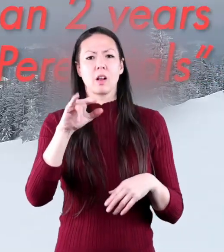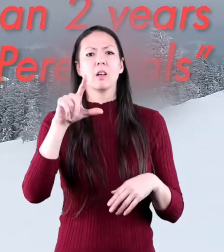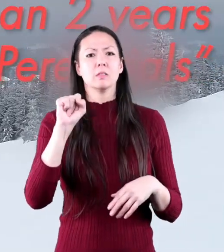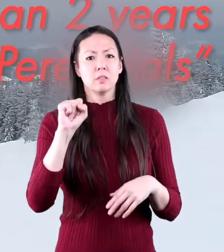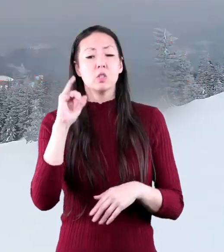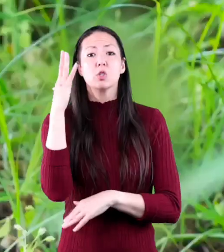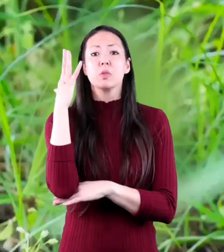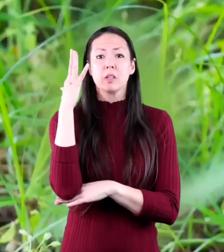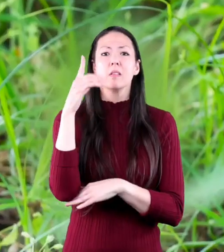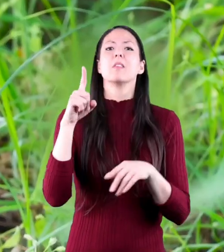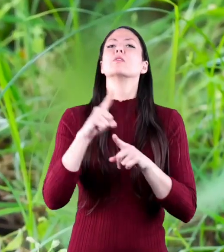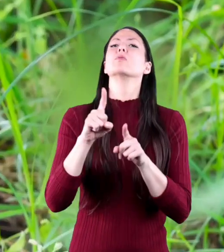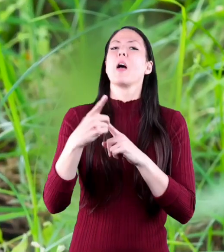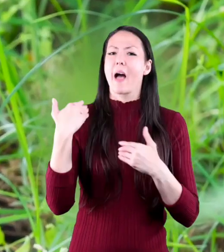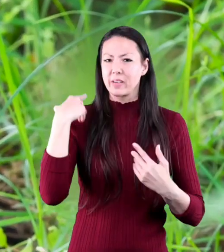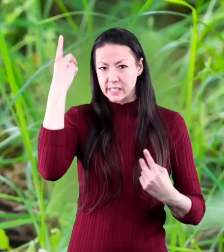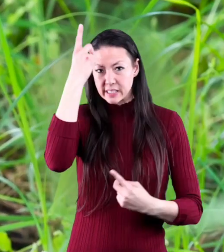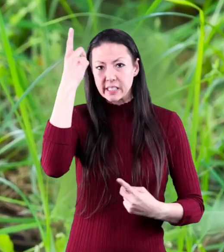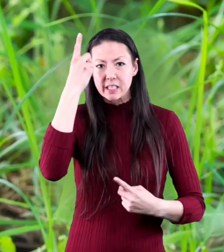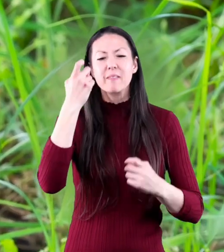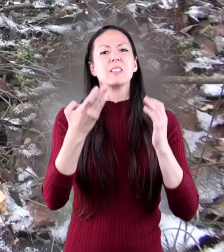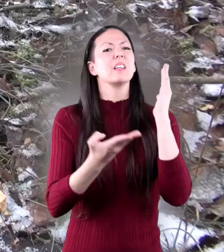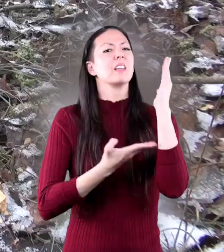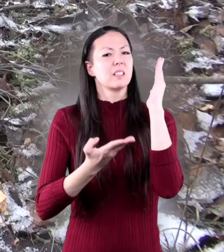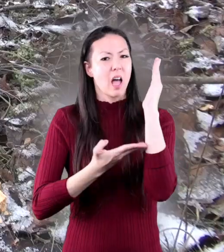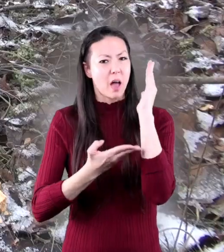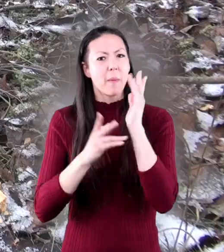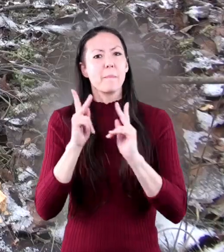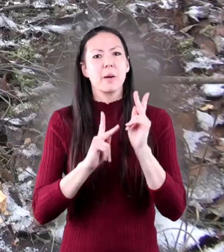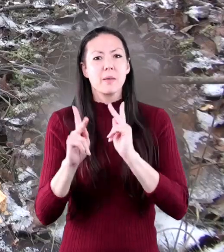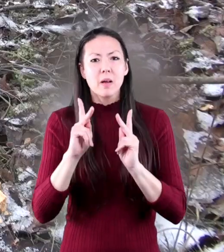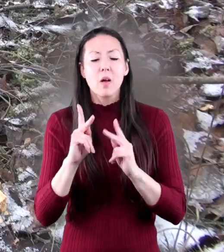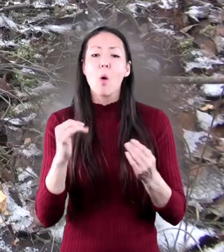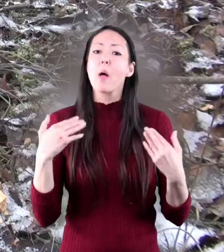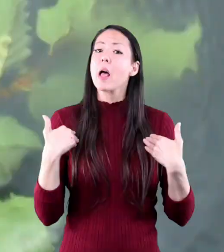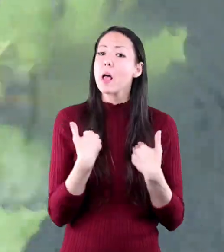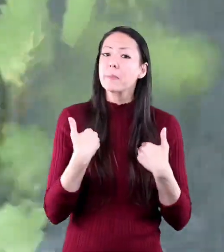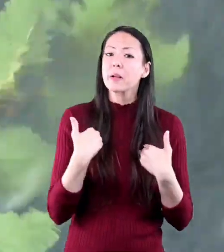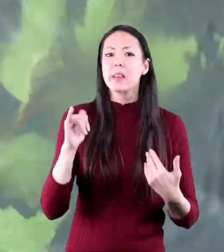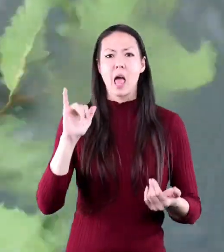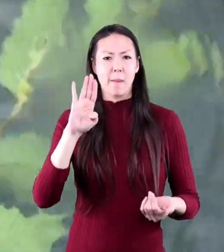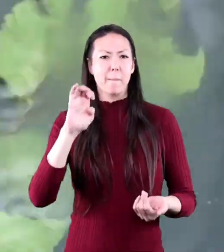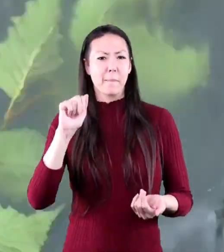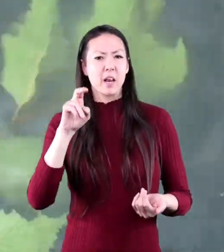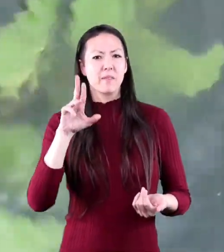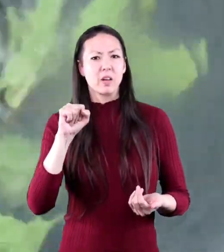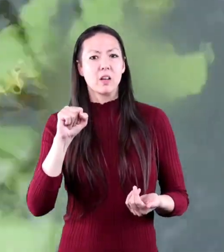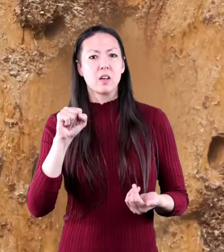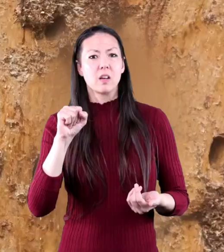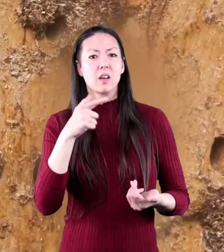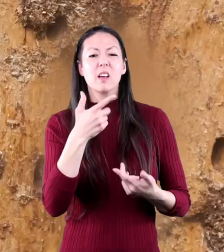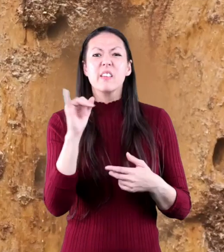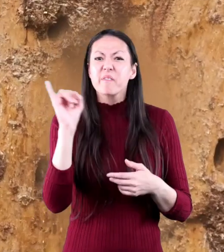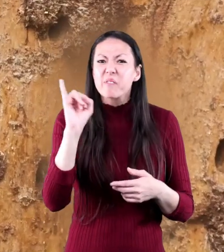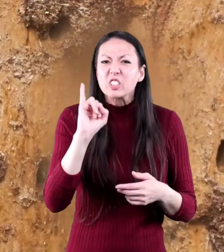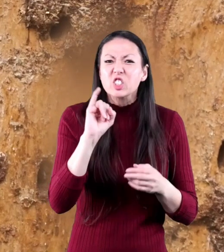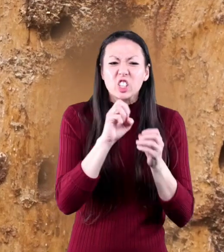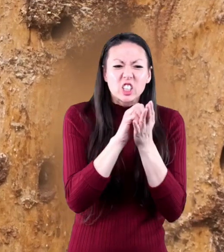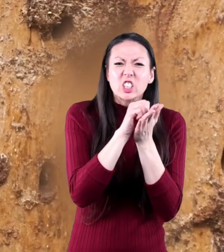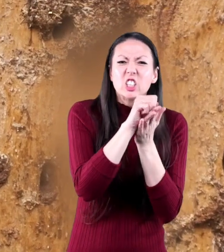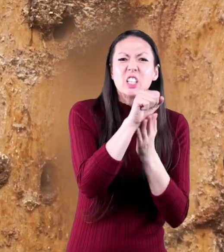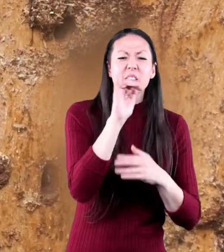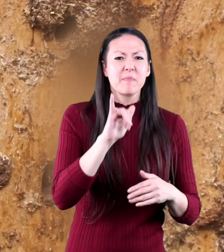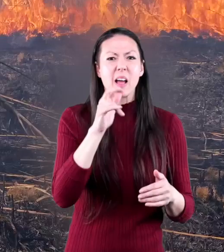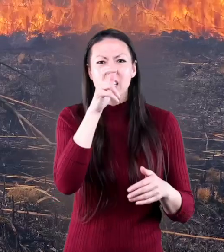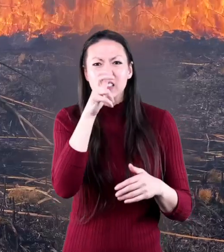perennials. Trees can also get diseases, be cut down by people or animals like beavers, get infested with